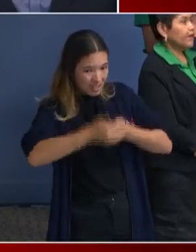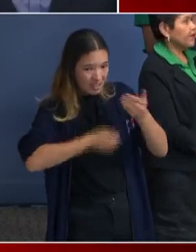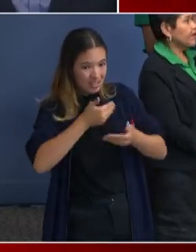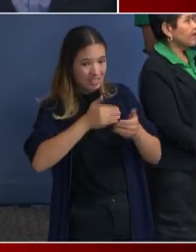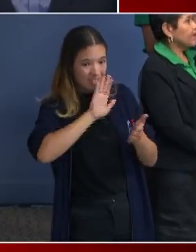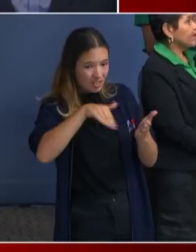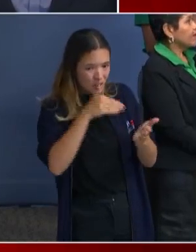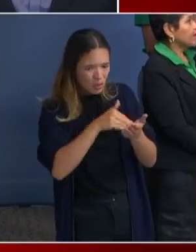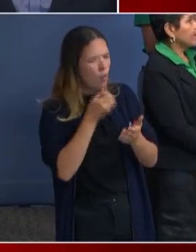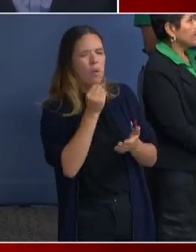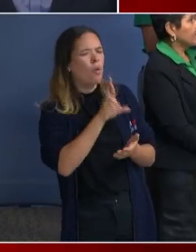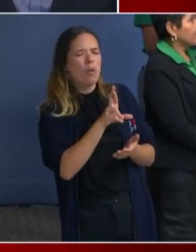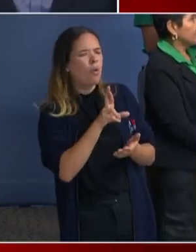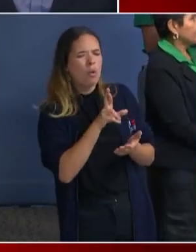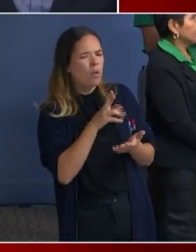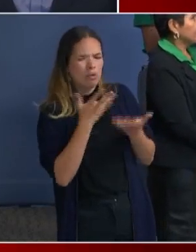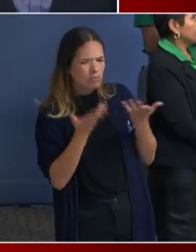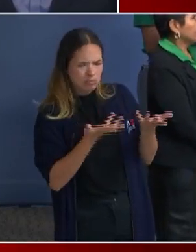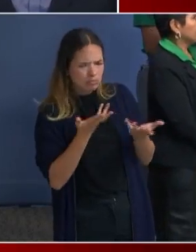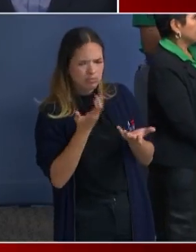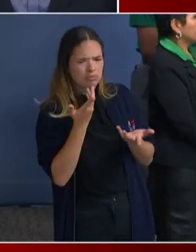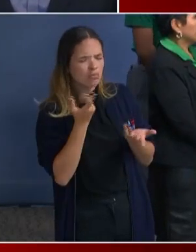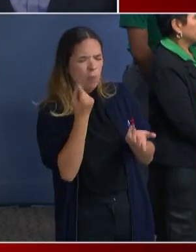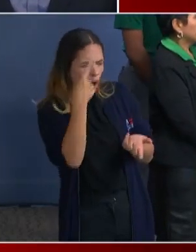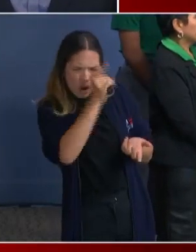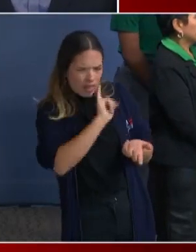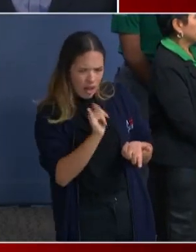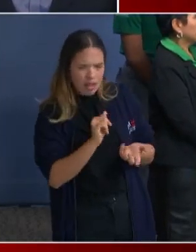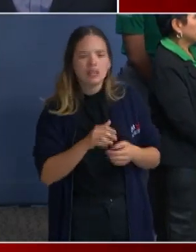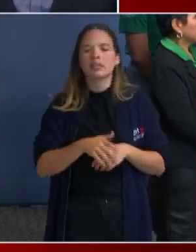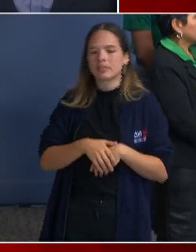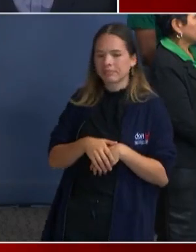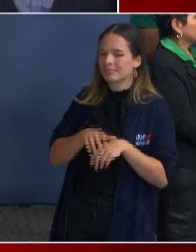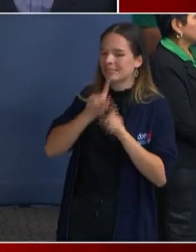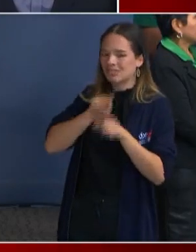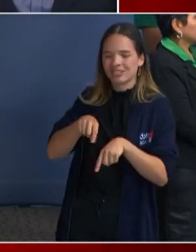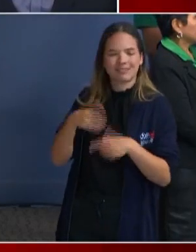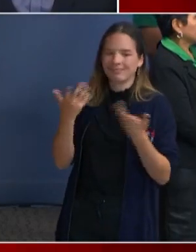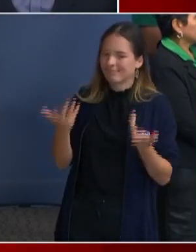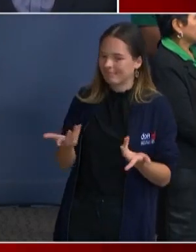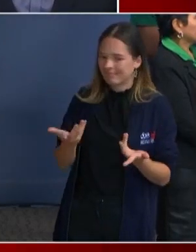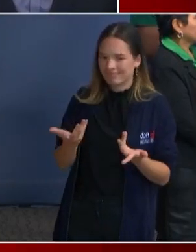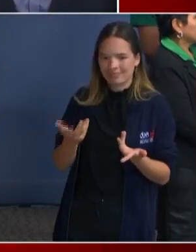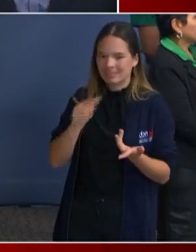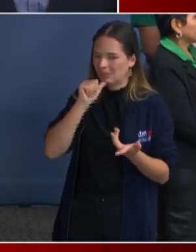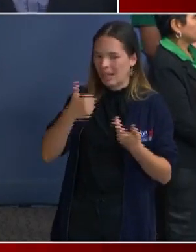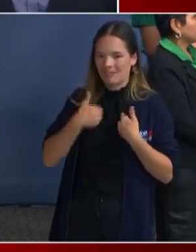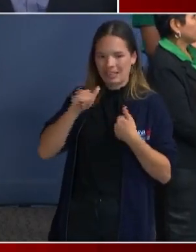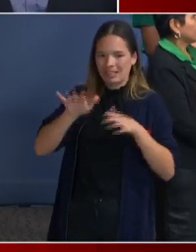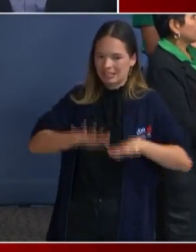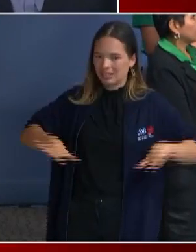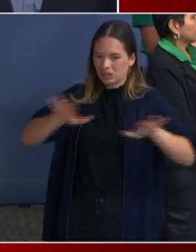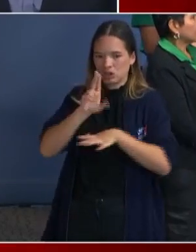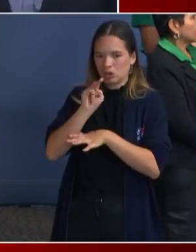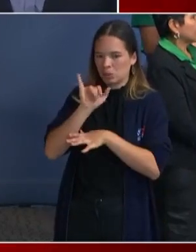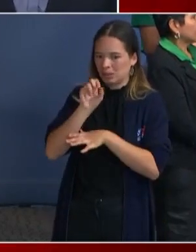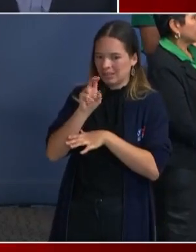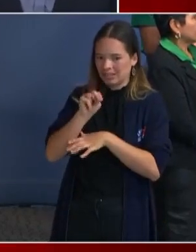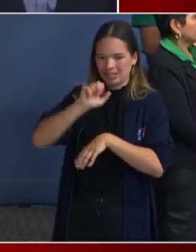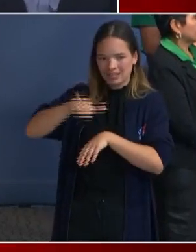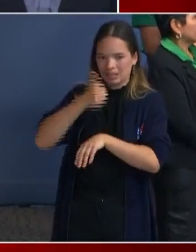We don't currently have space at Union Station. I think you know that we don't control Union Station.